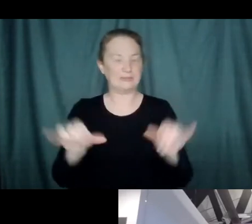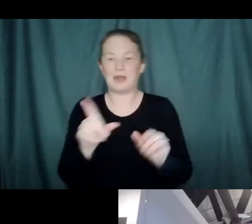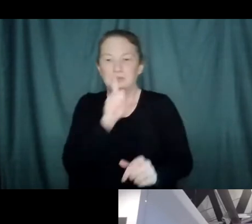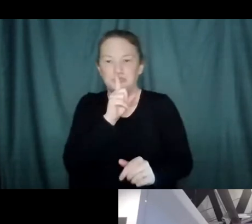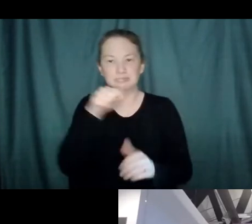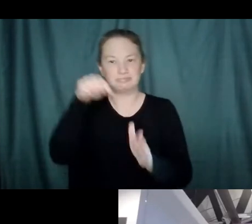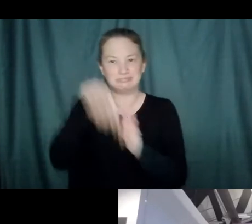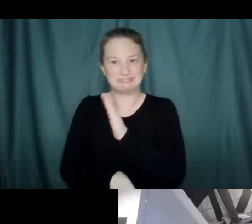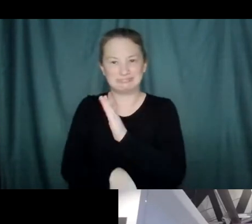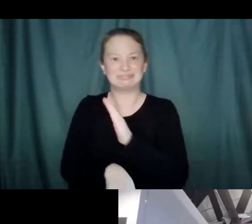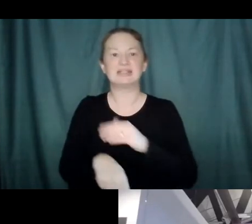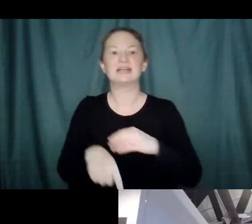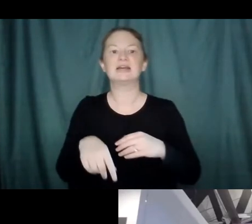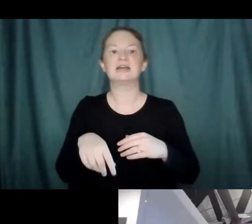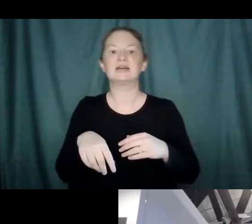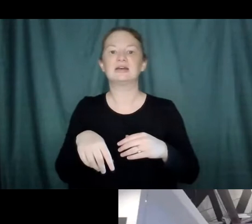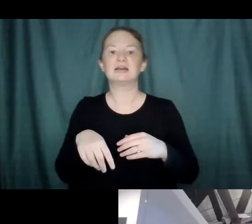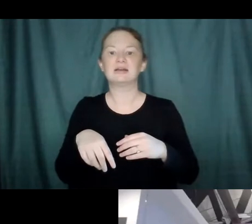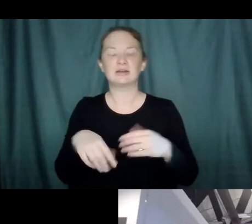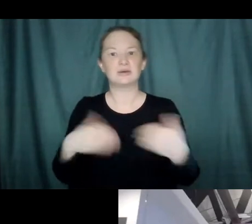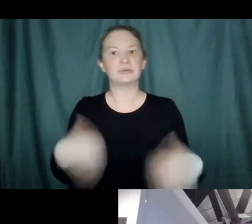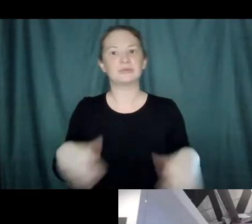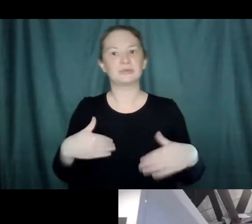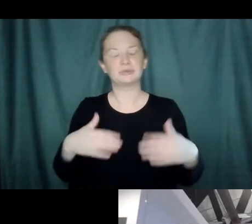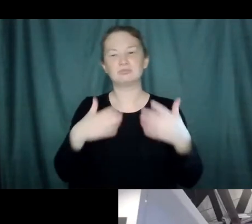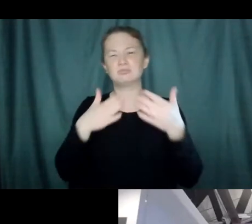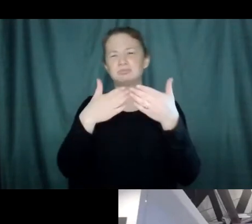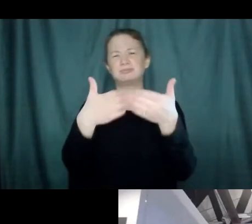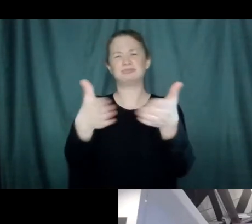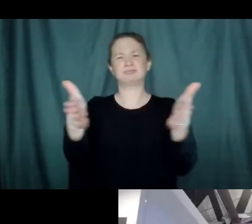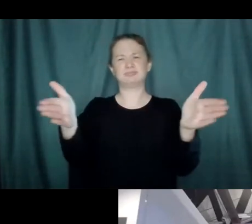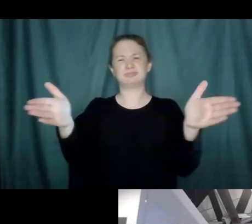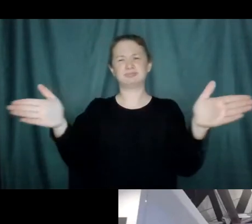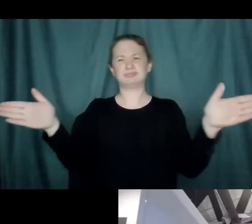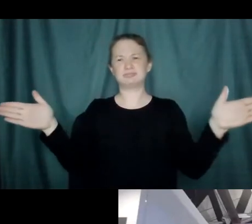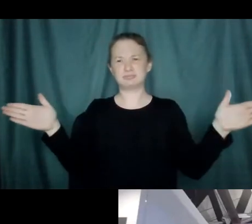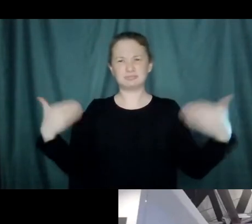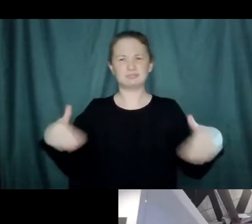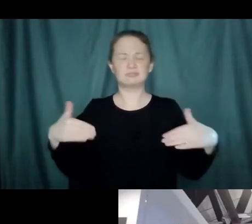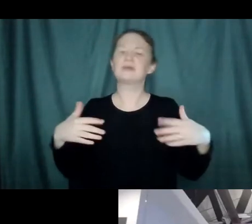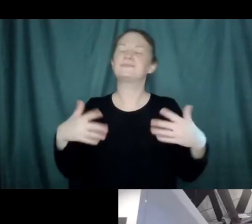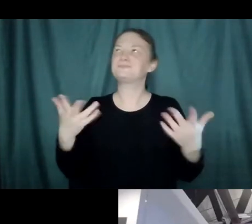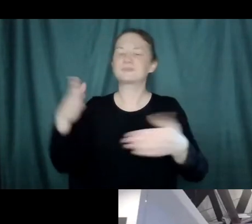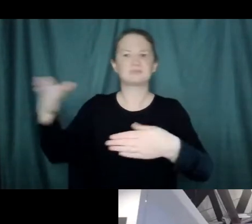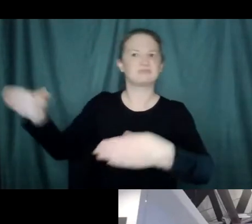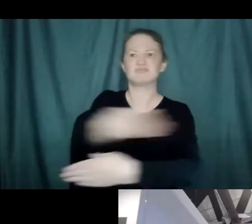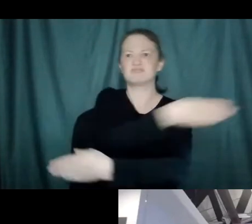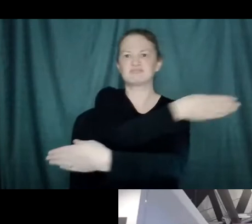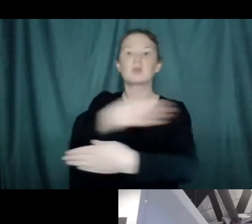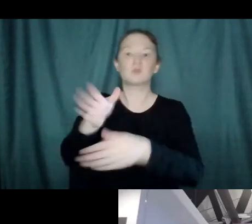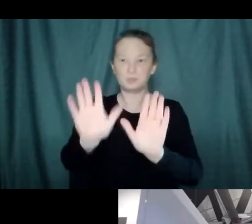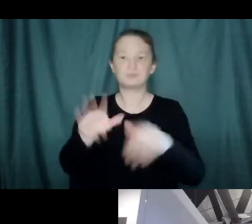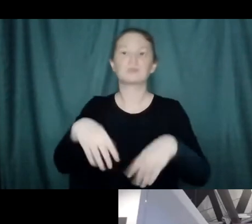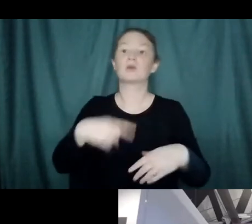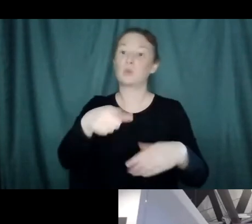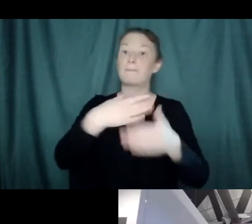it goes incredibly broad, incredibly broad. So when you're born, when you're